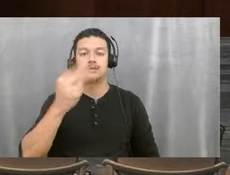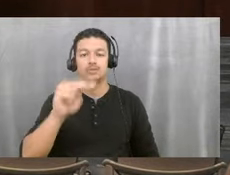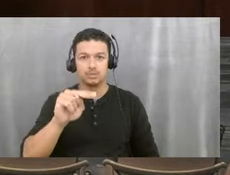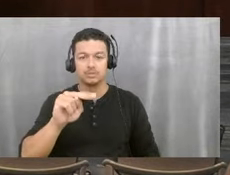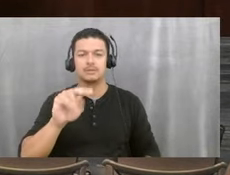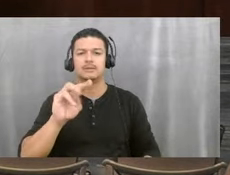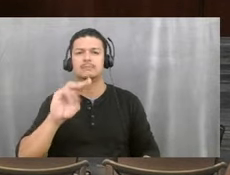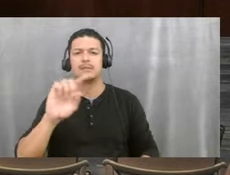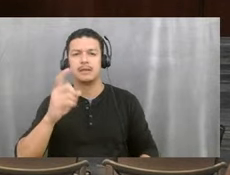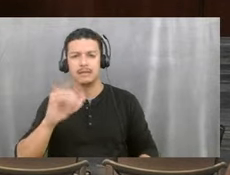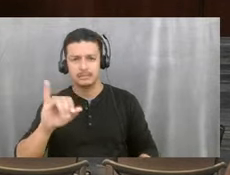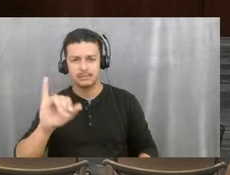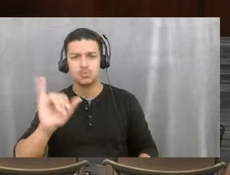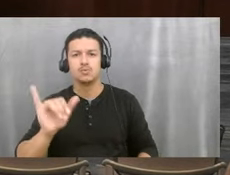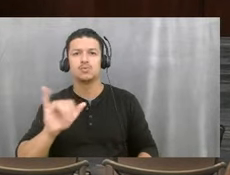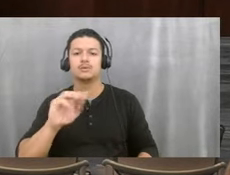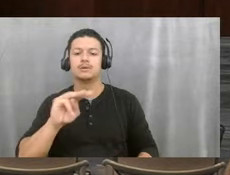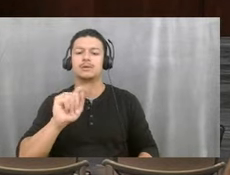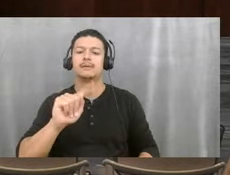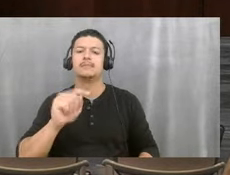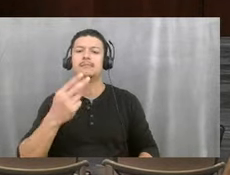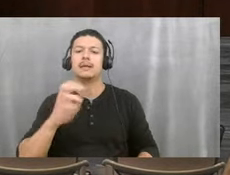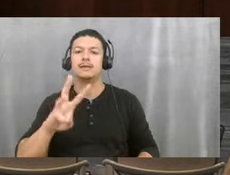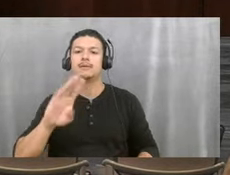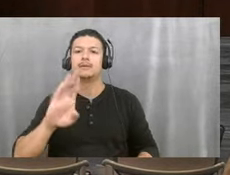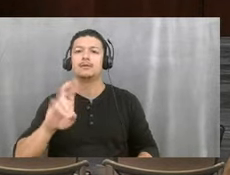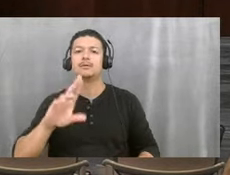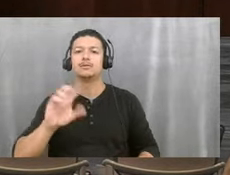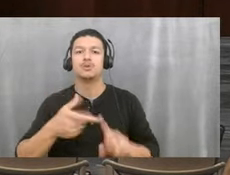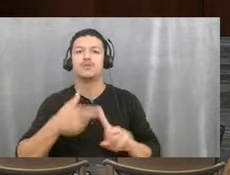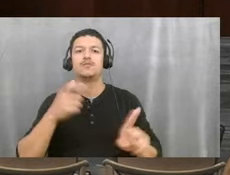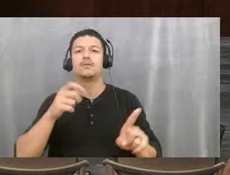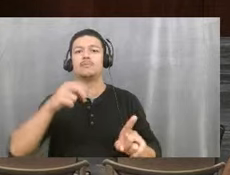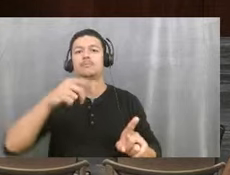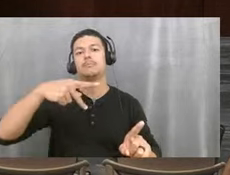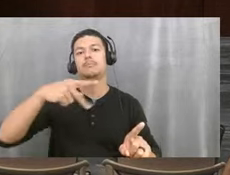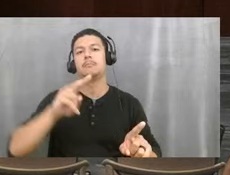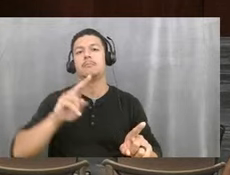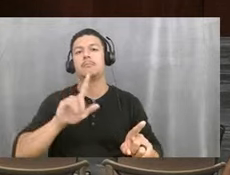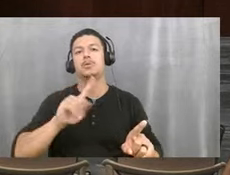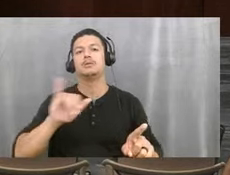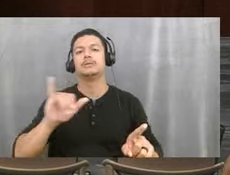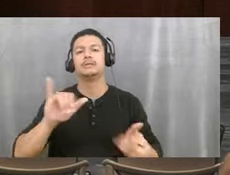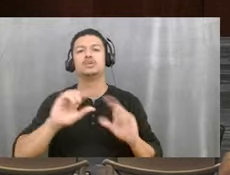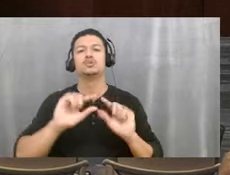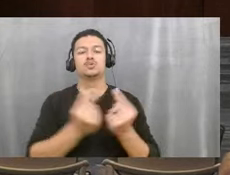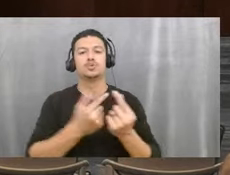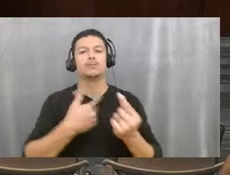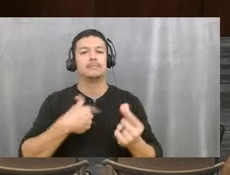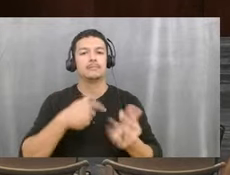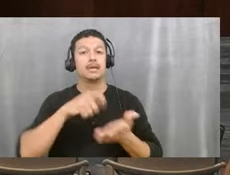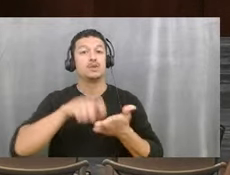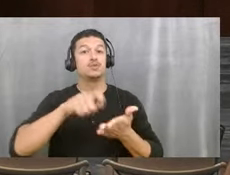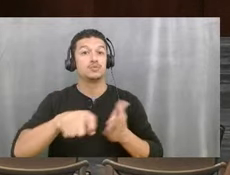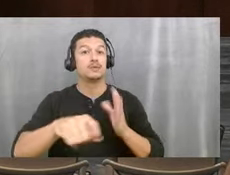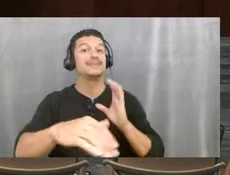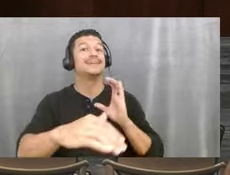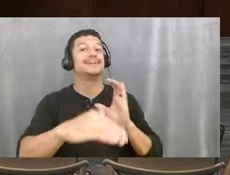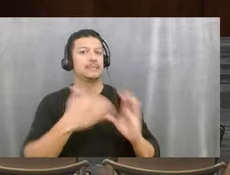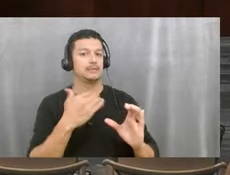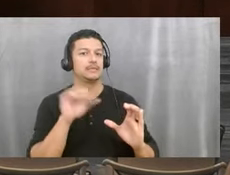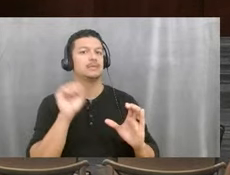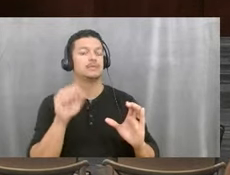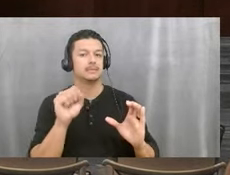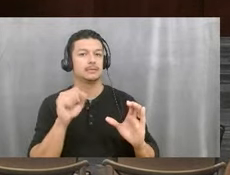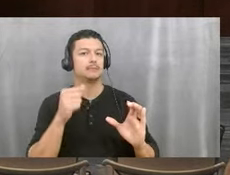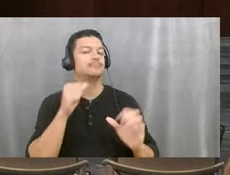from the Pulte group. I had received a written communication via email, have not conducted